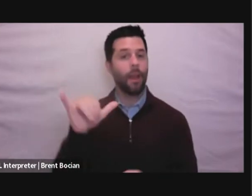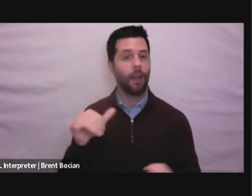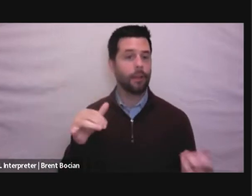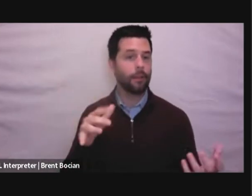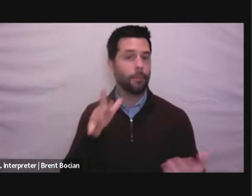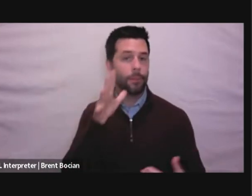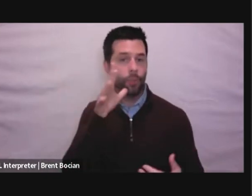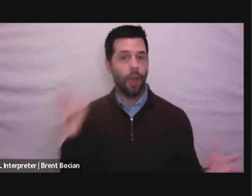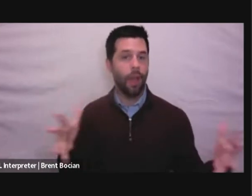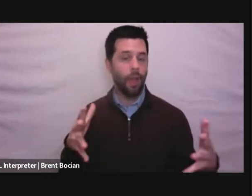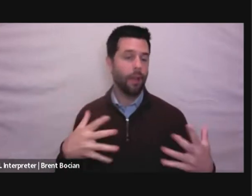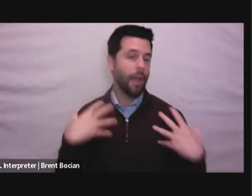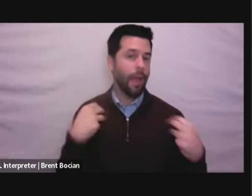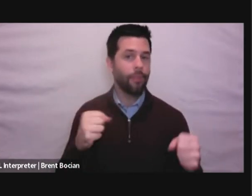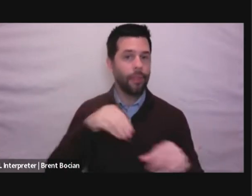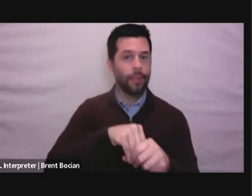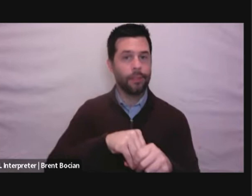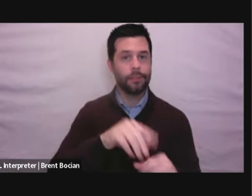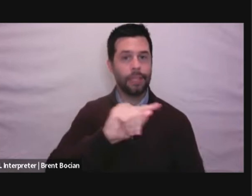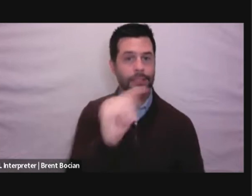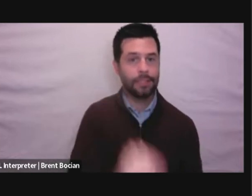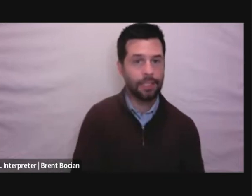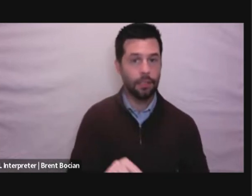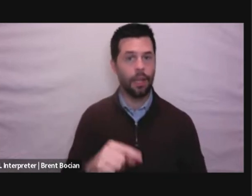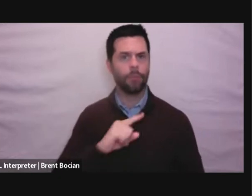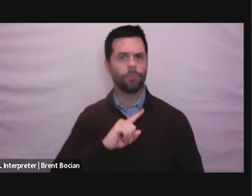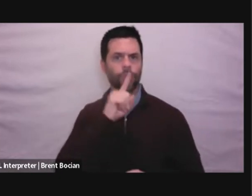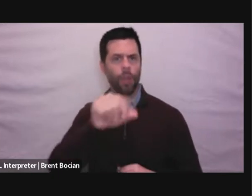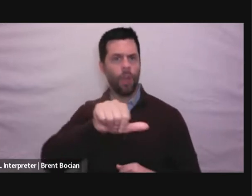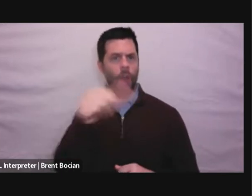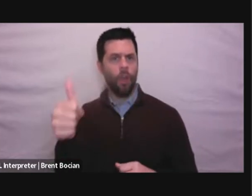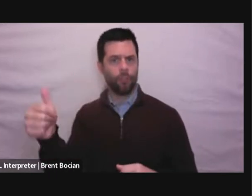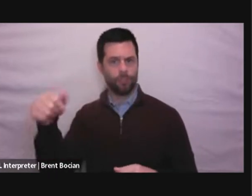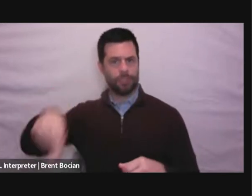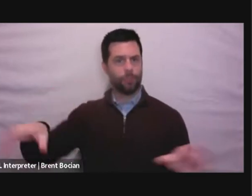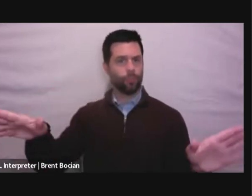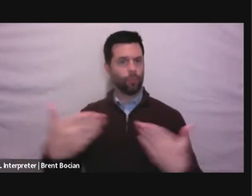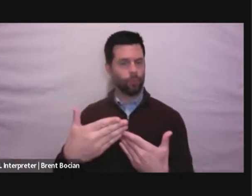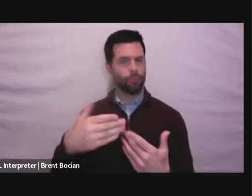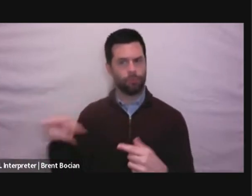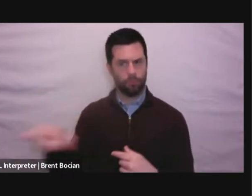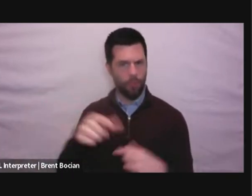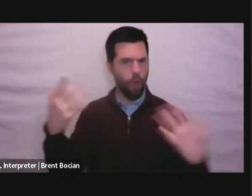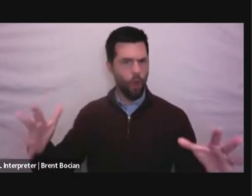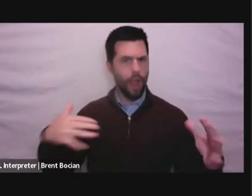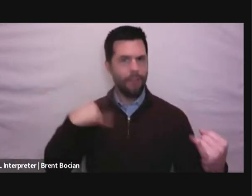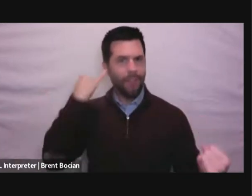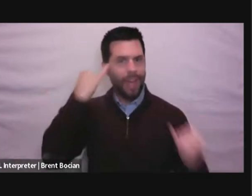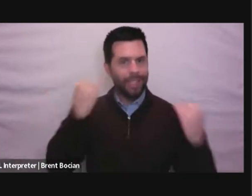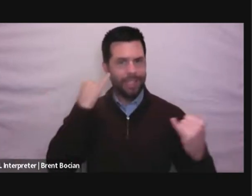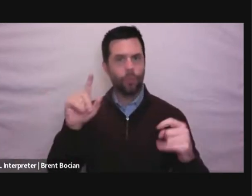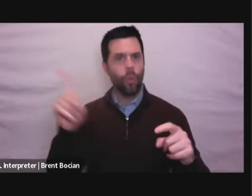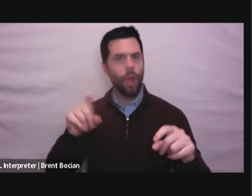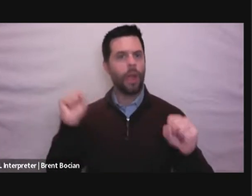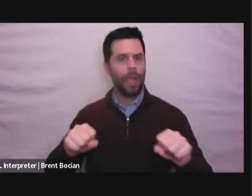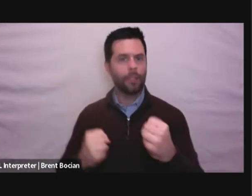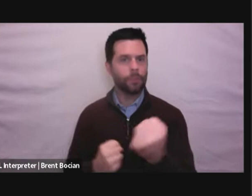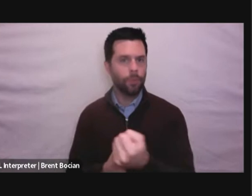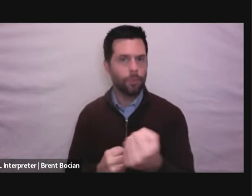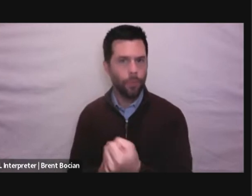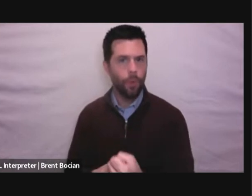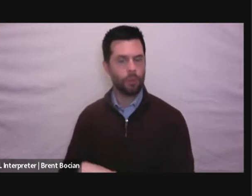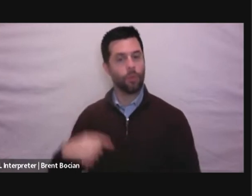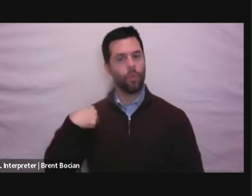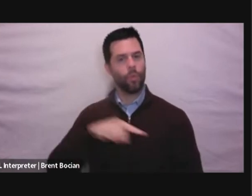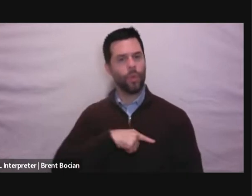Tanzania. I'm sure that others in this room around this table will have ideas of where to pitch in. We're